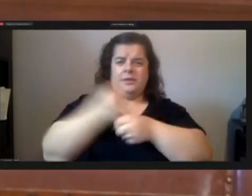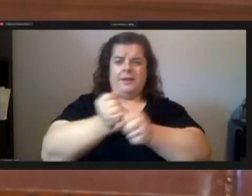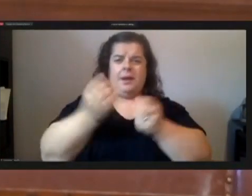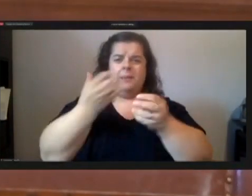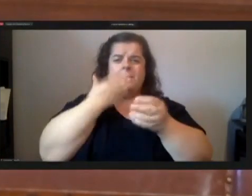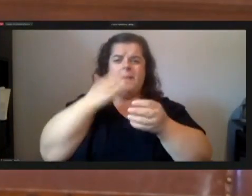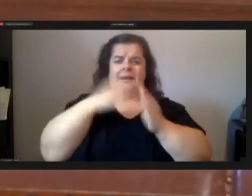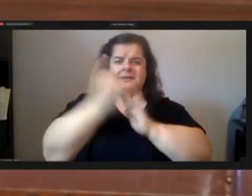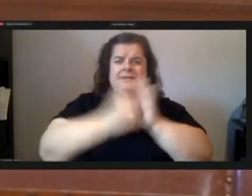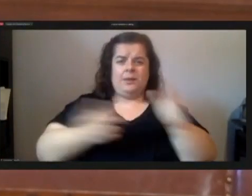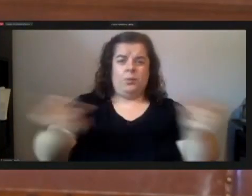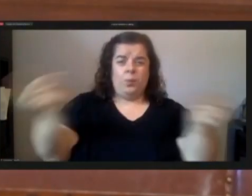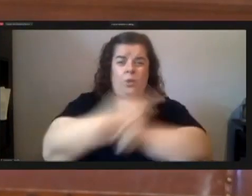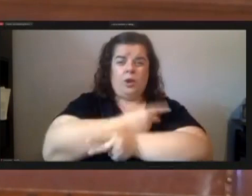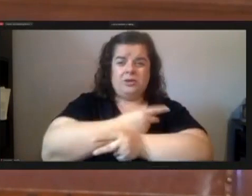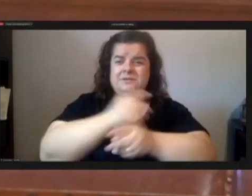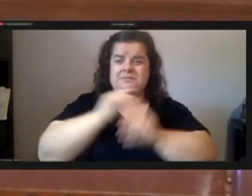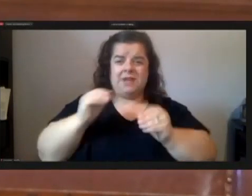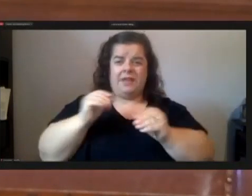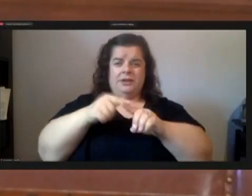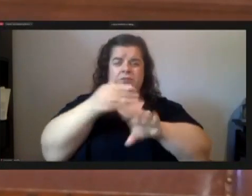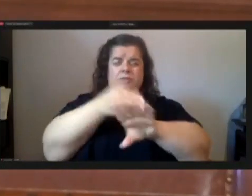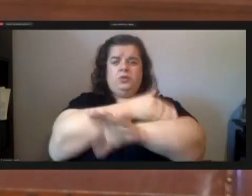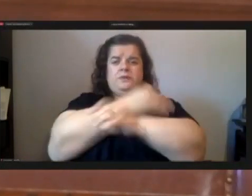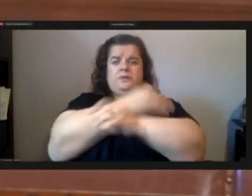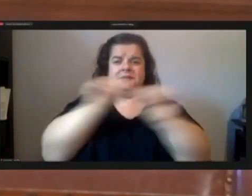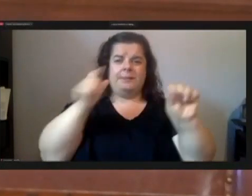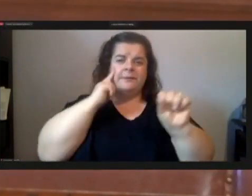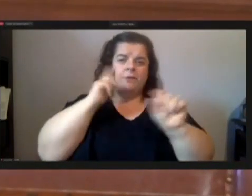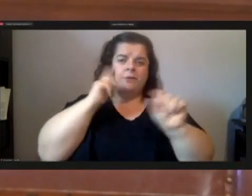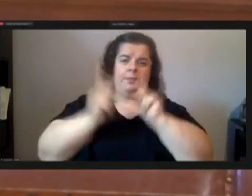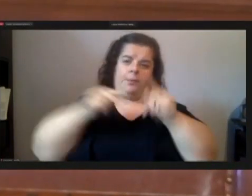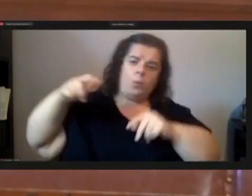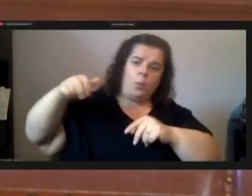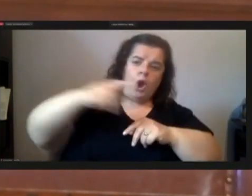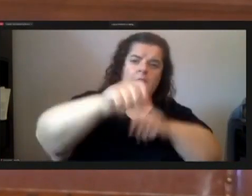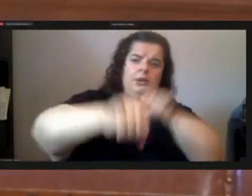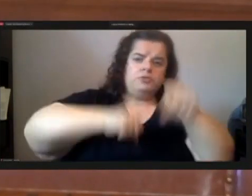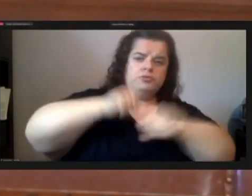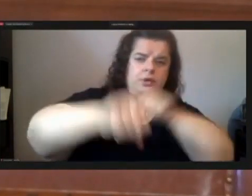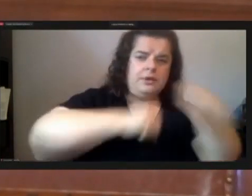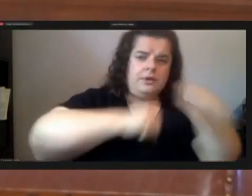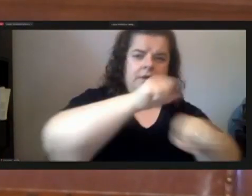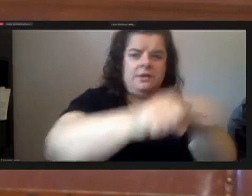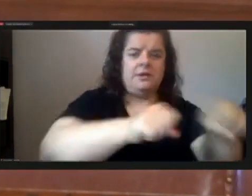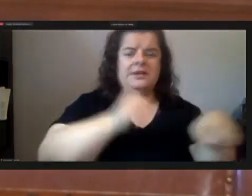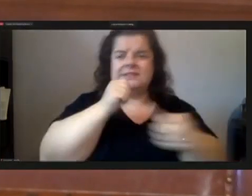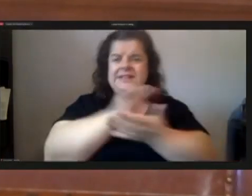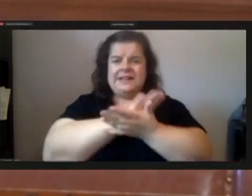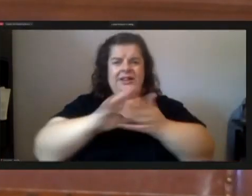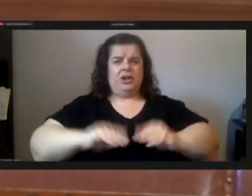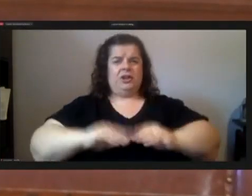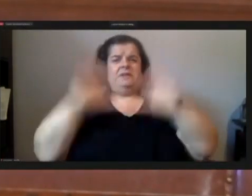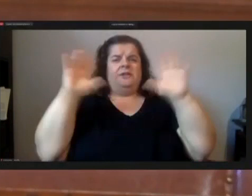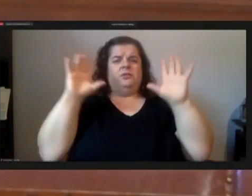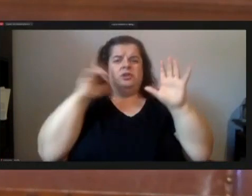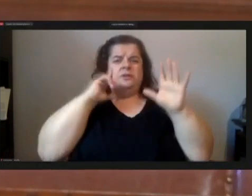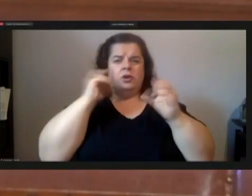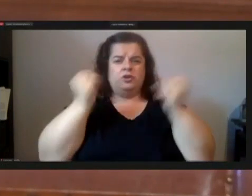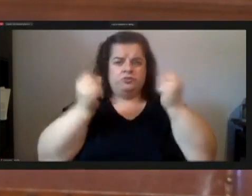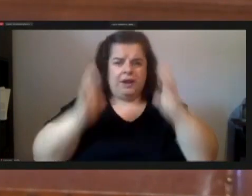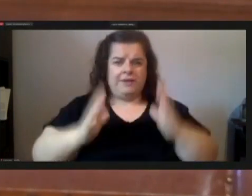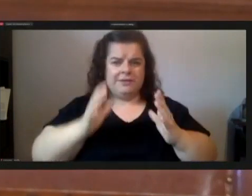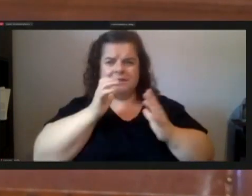to improve safety for bicyclists or pedestrians crossing beachwood boulevard and it does nothing to clear up the confusion for drivers unfamiliar